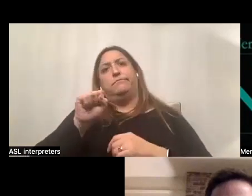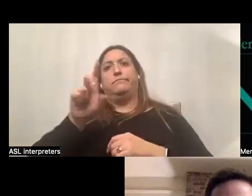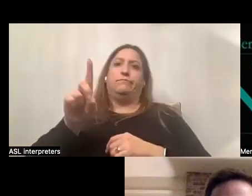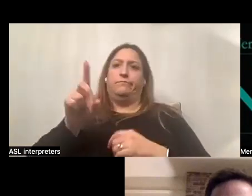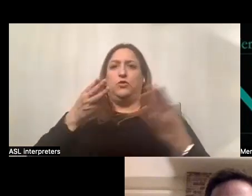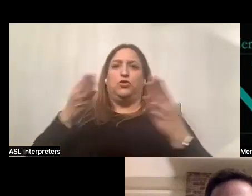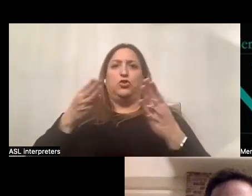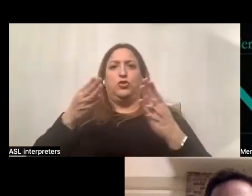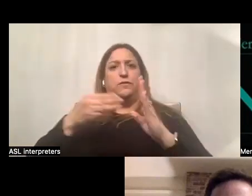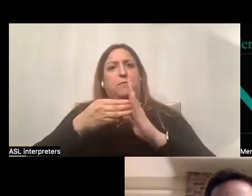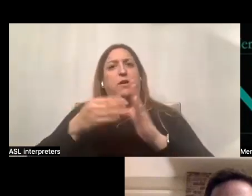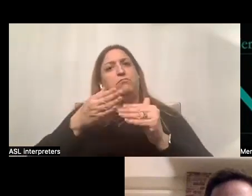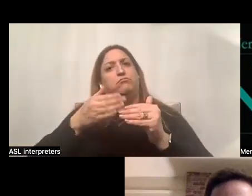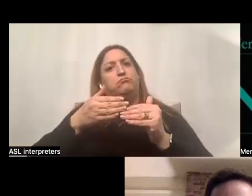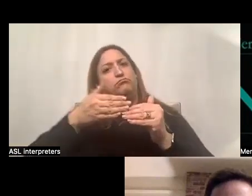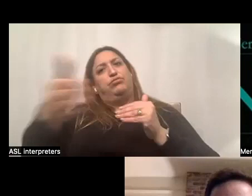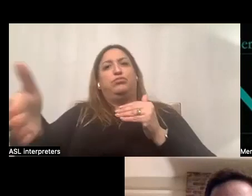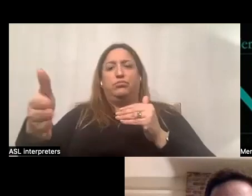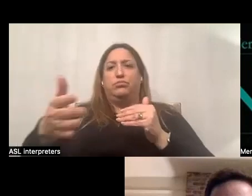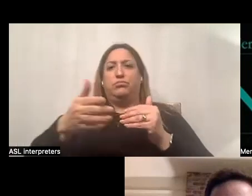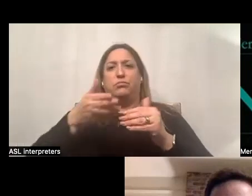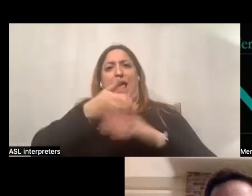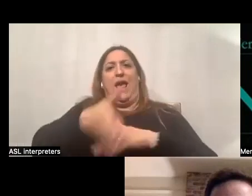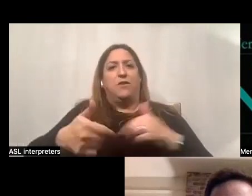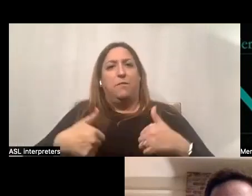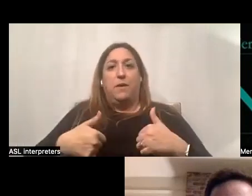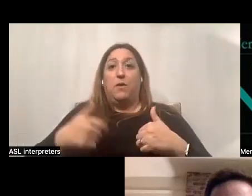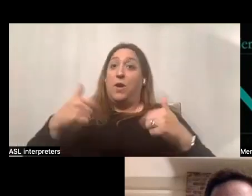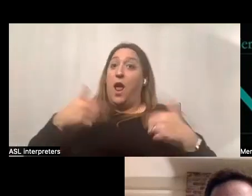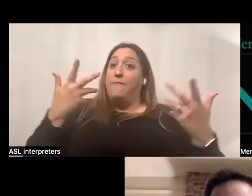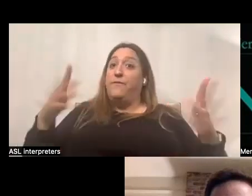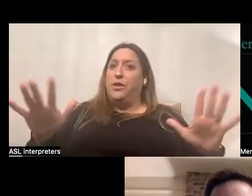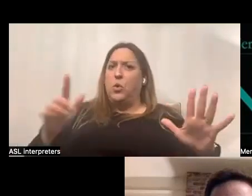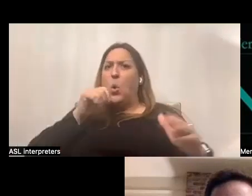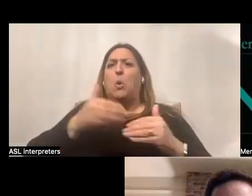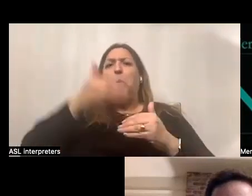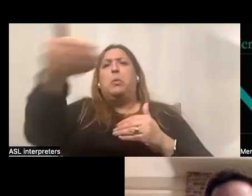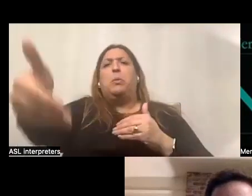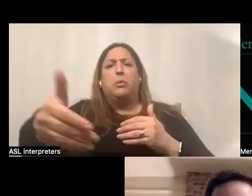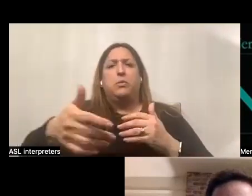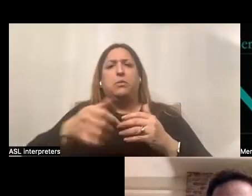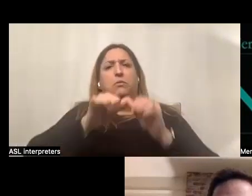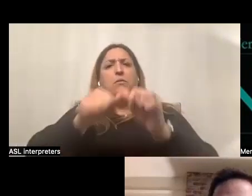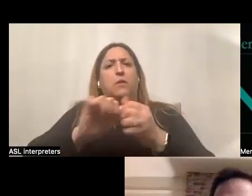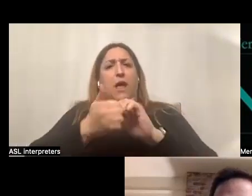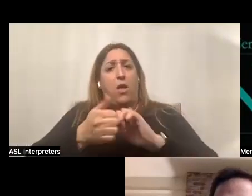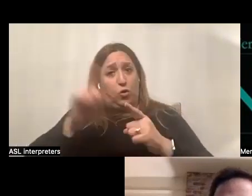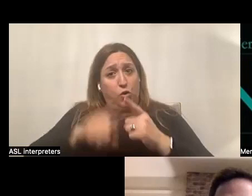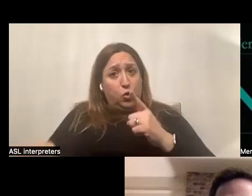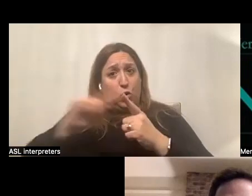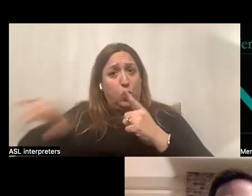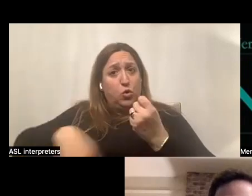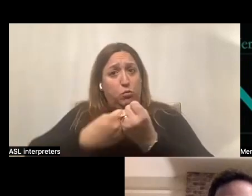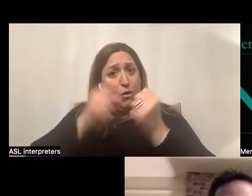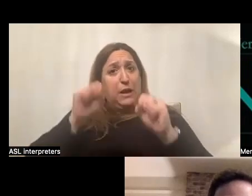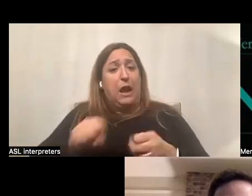live on past me? You know, who's going to do this when I'm gone? Can you tell us if, if, if, if the circle of support can become